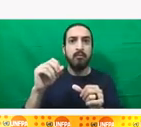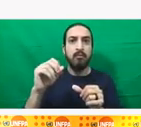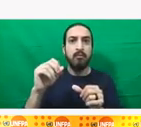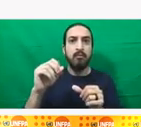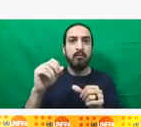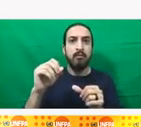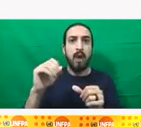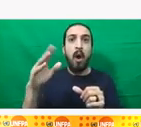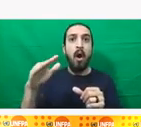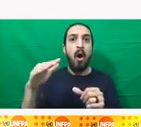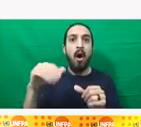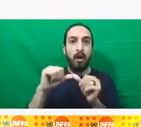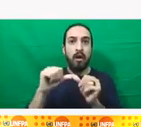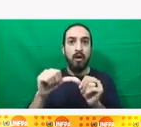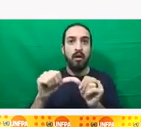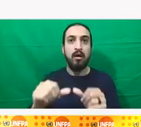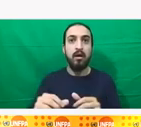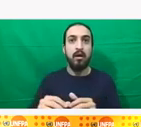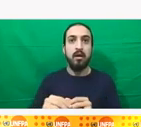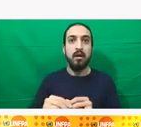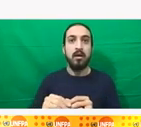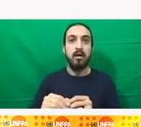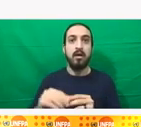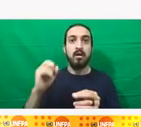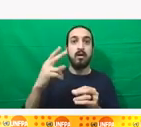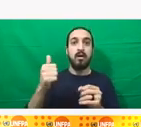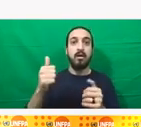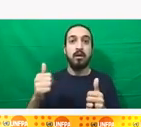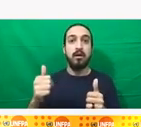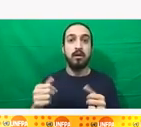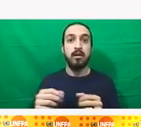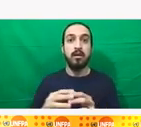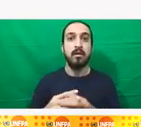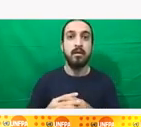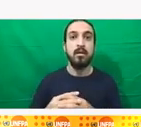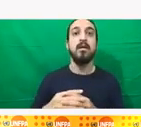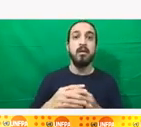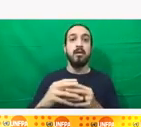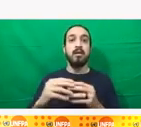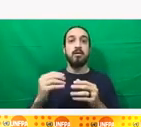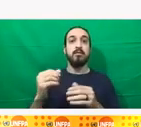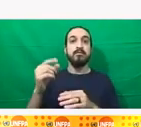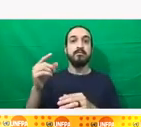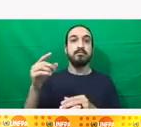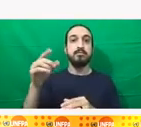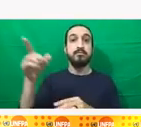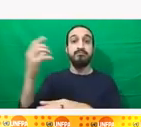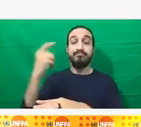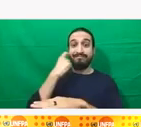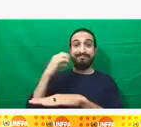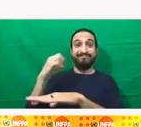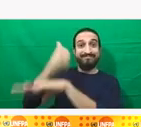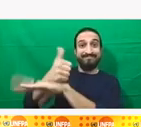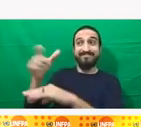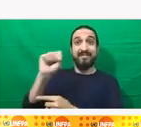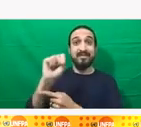such as the recently launched SRHR Climate Justice Coalition, there's still a lot of gaps in dialogue and